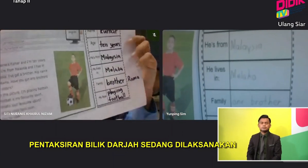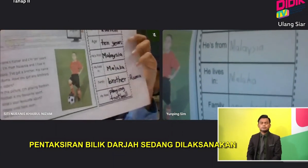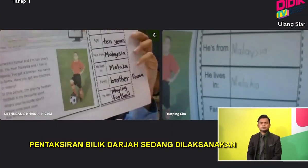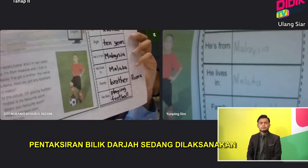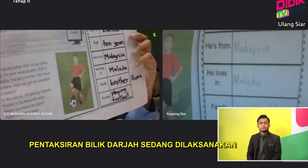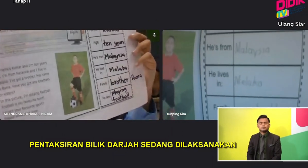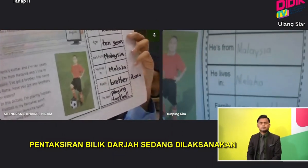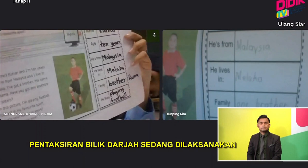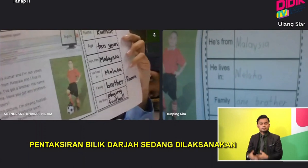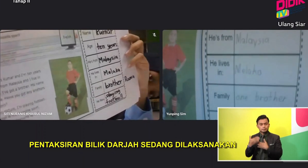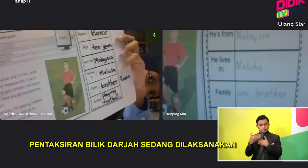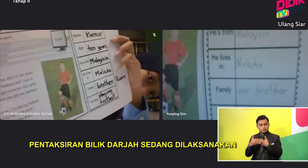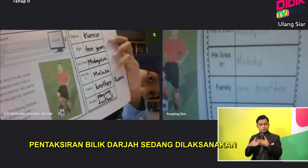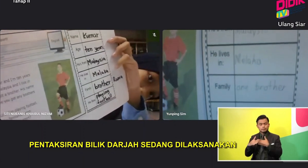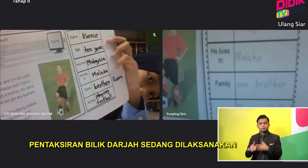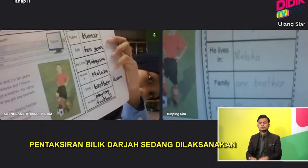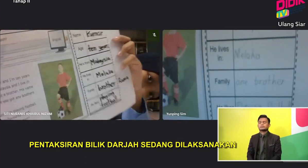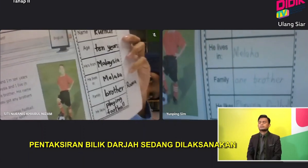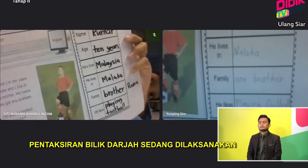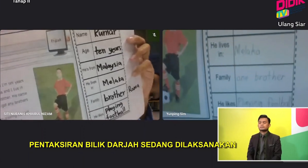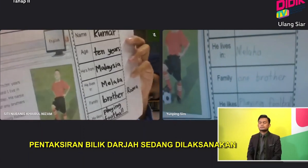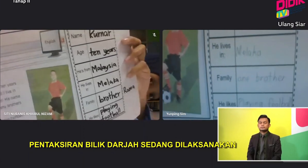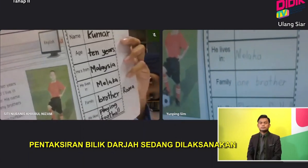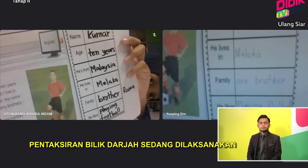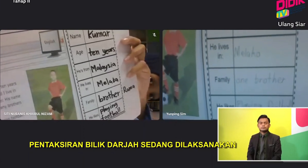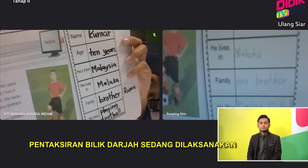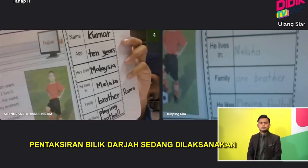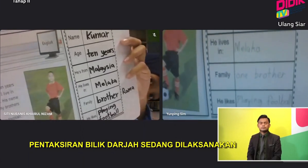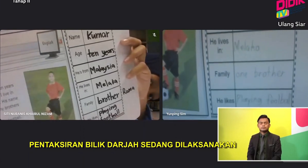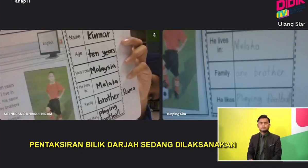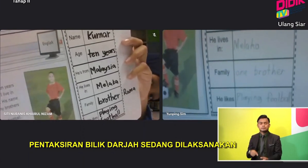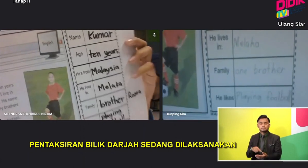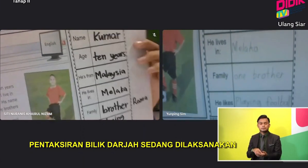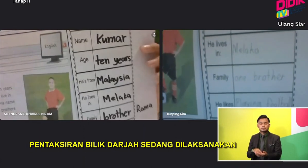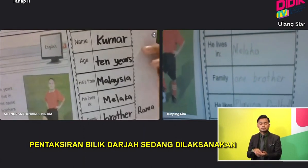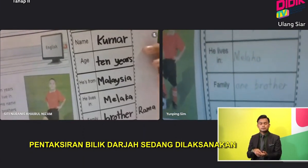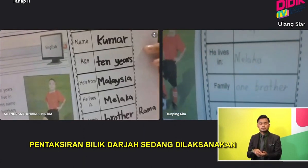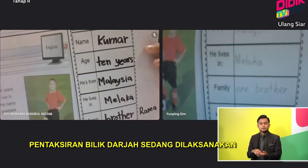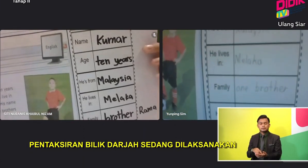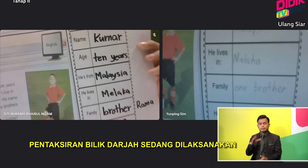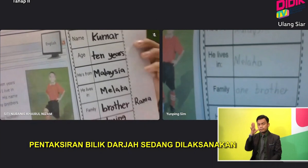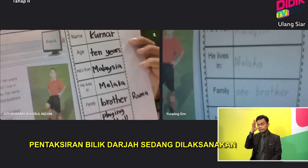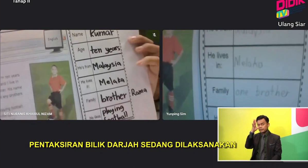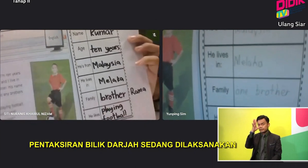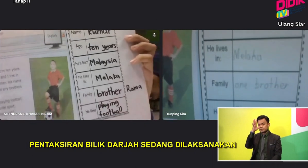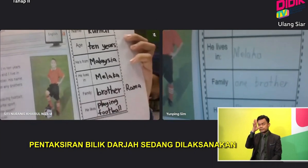Then. Okay, this one. Melaka. Correct.